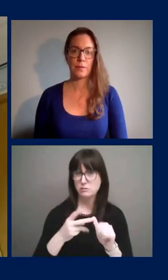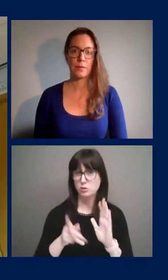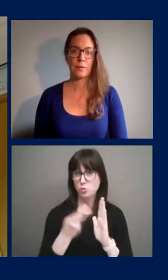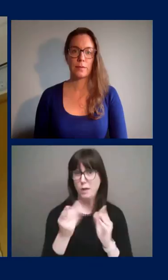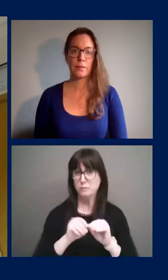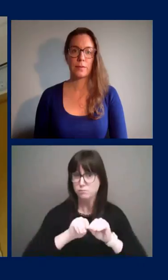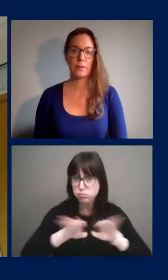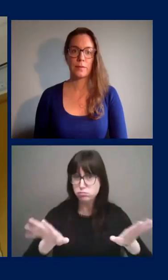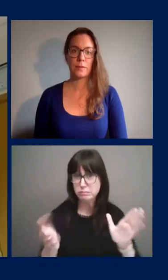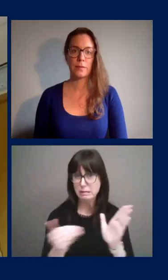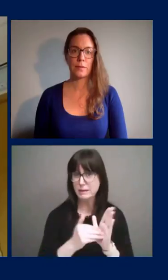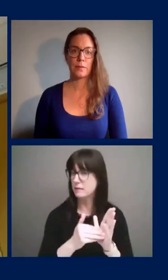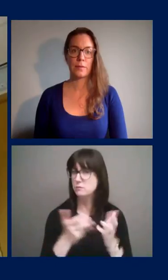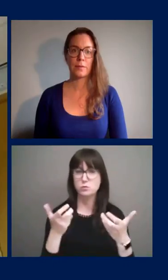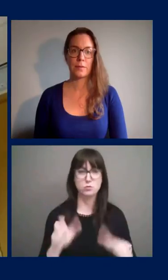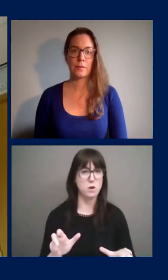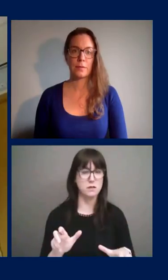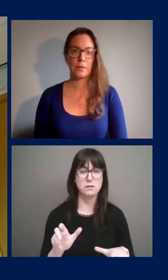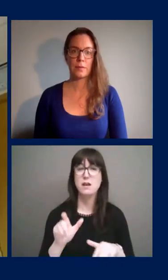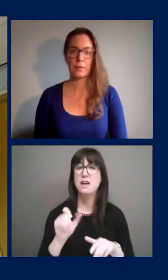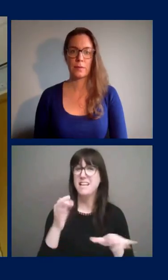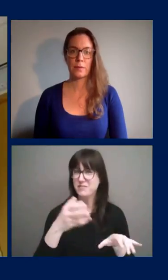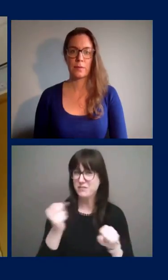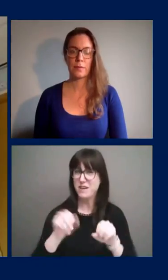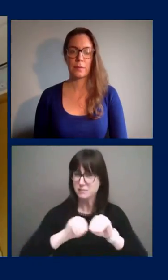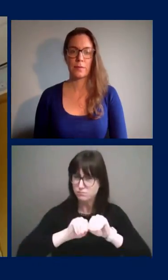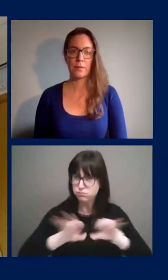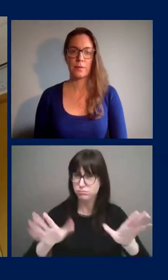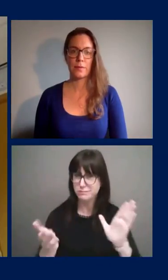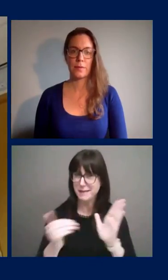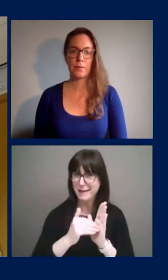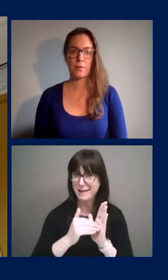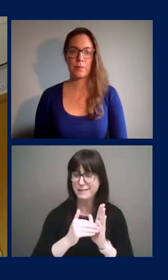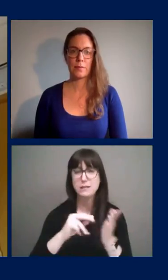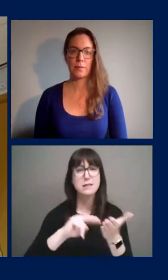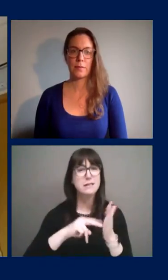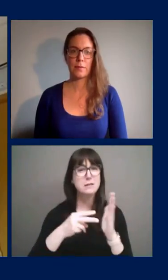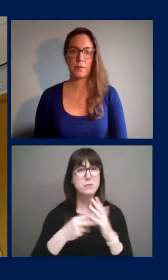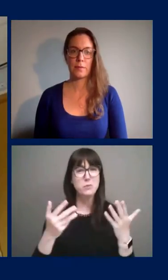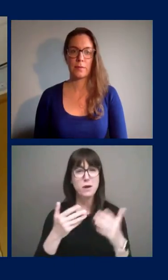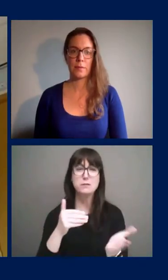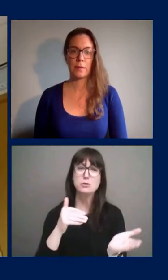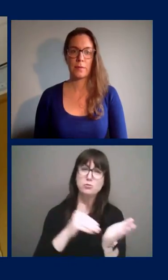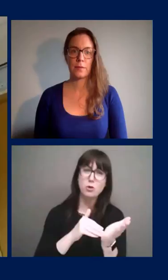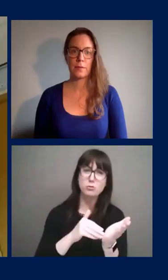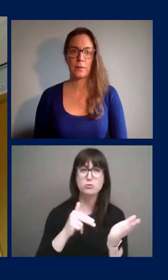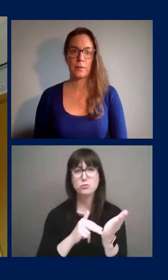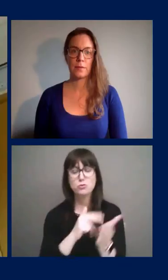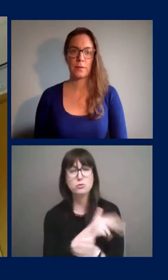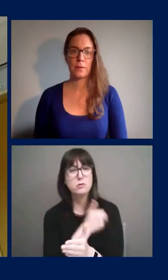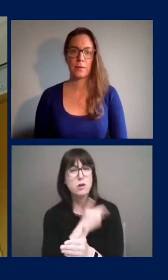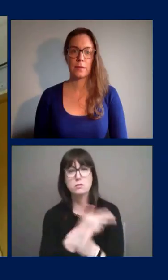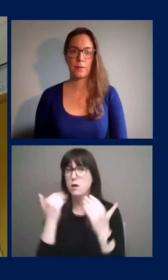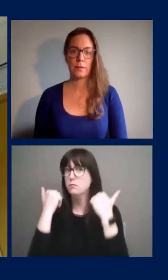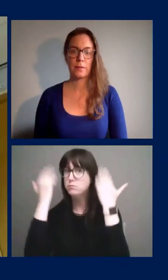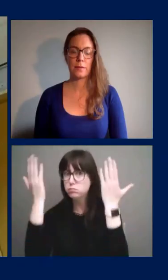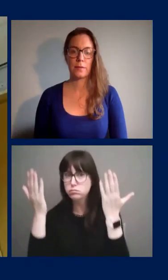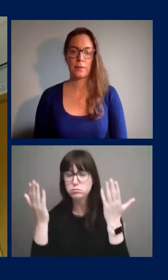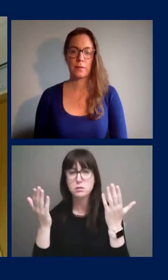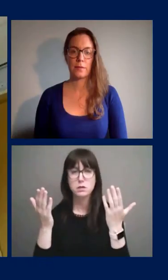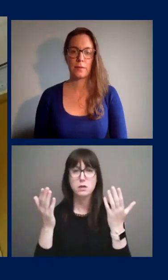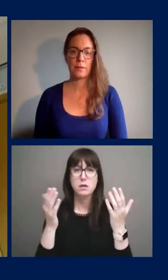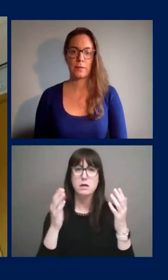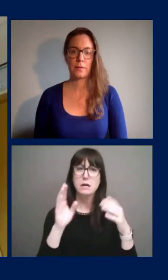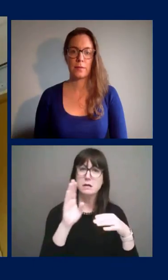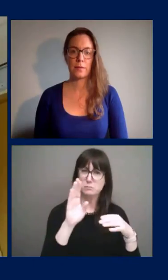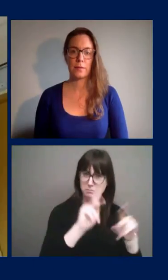because if infections increase rapidly again, our healthcare system could be overwhelmed, more people will die, and businesses